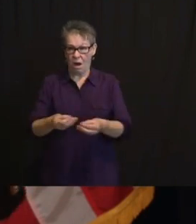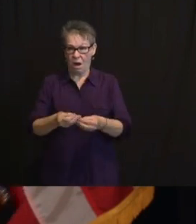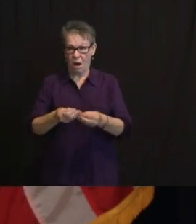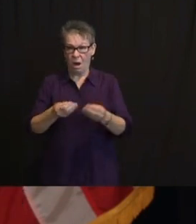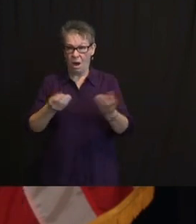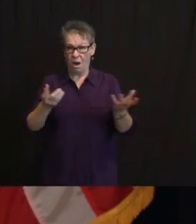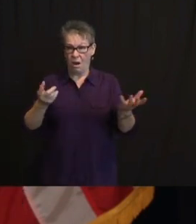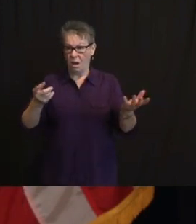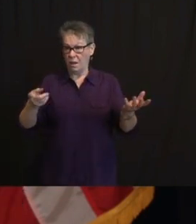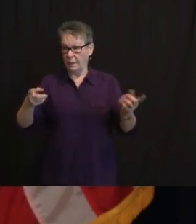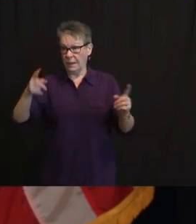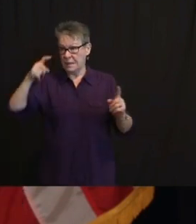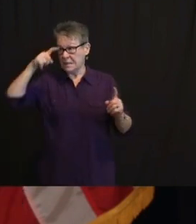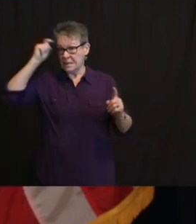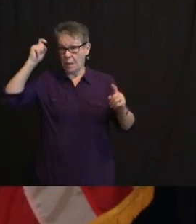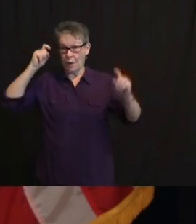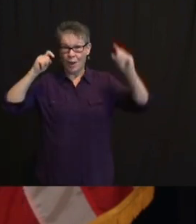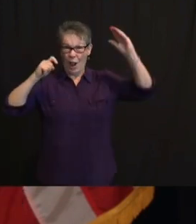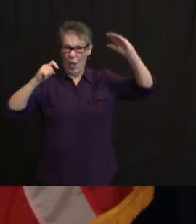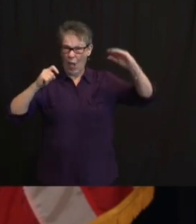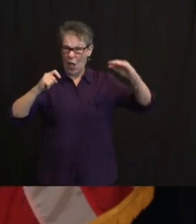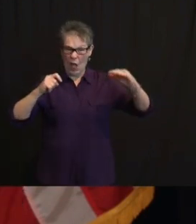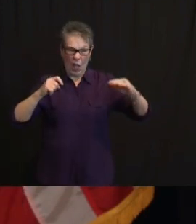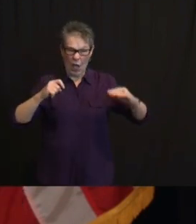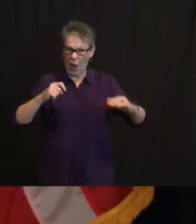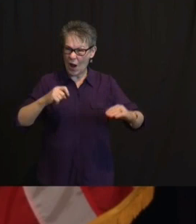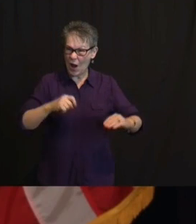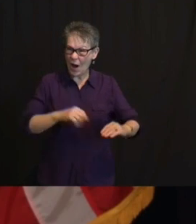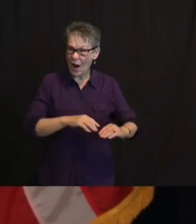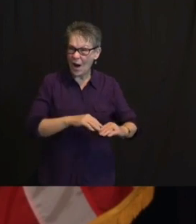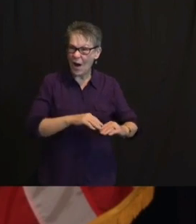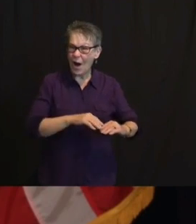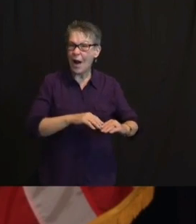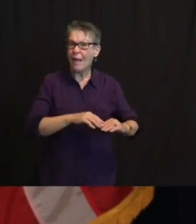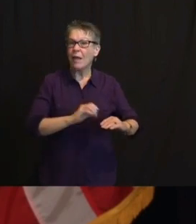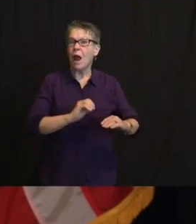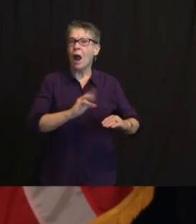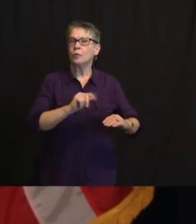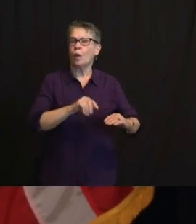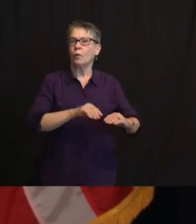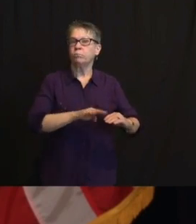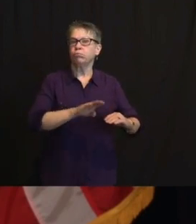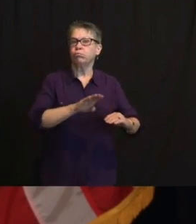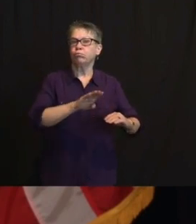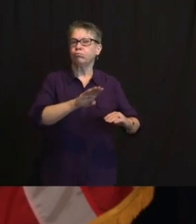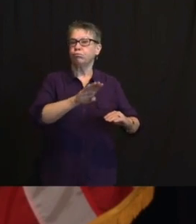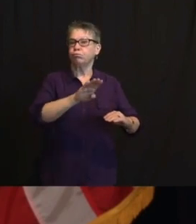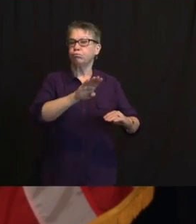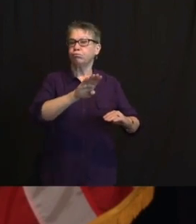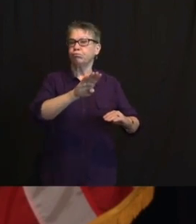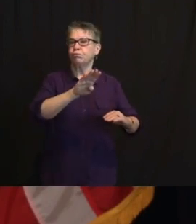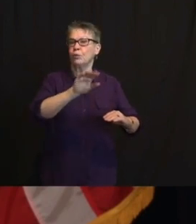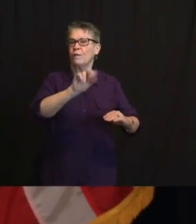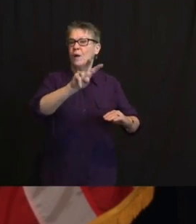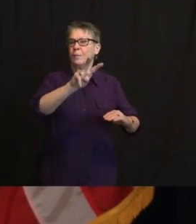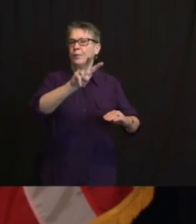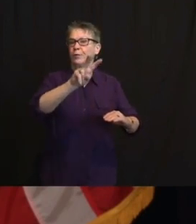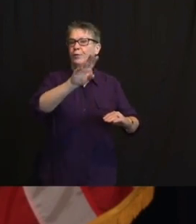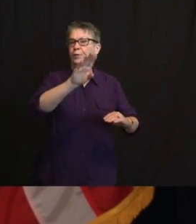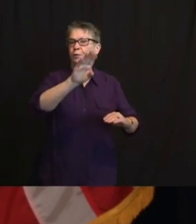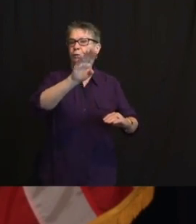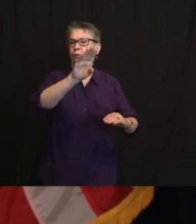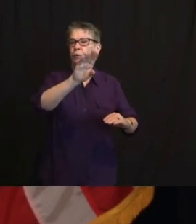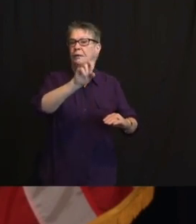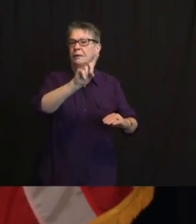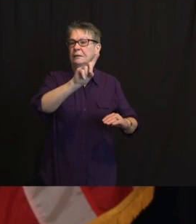SUMMER. WE WERE RELATIVELY FLAT. WHEN WE WENT INTO THE BEGINNING OF OCTOBER, WE BEGAN TO GET A GRADUAL INCREASE, AND THEN WE HIT THE BEGINNING OF NOVEMBER, AND THE INCREASE WENT